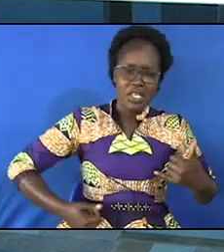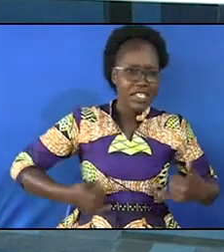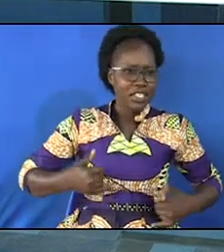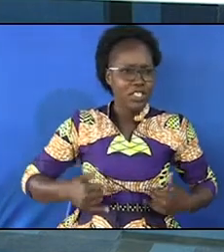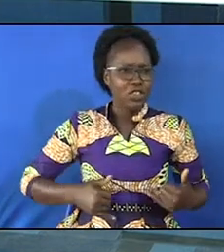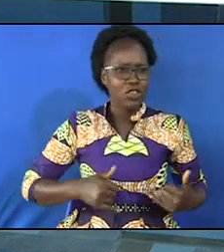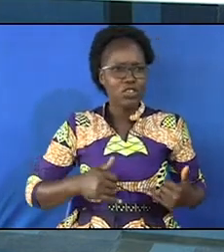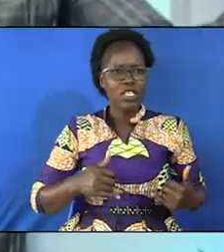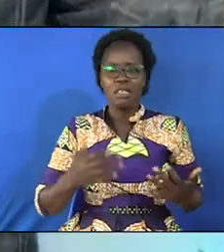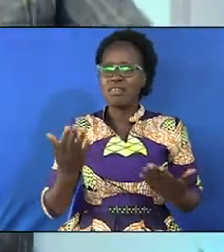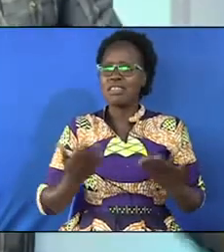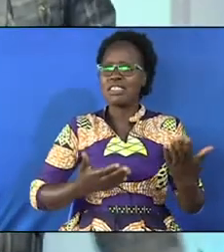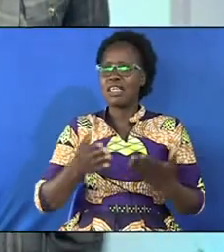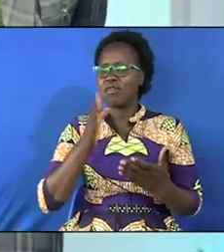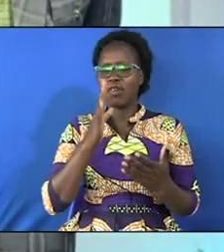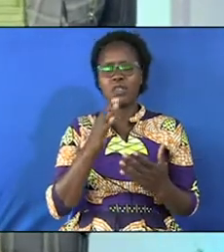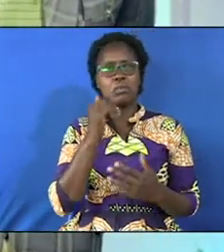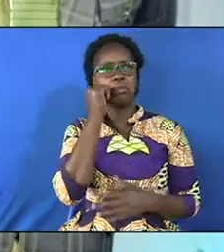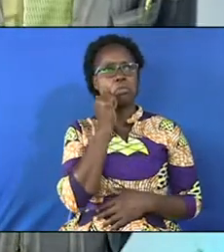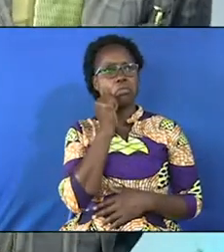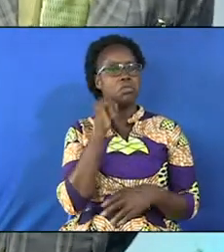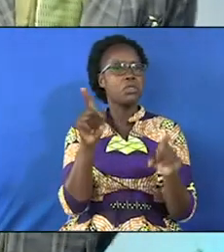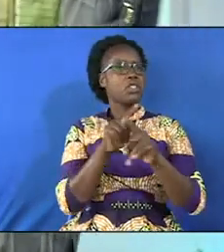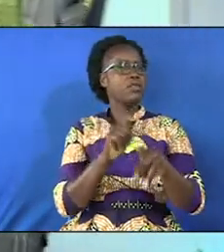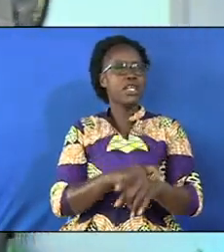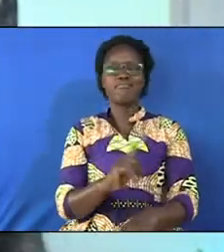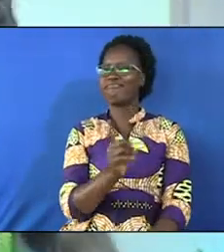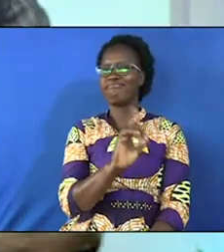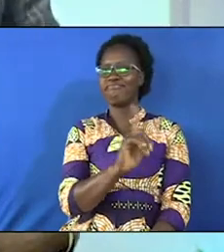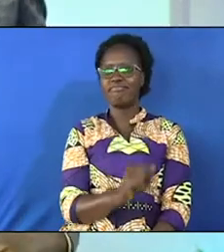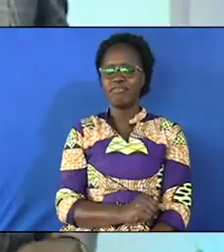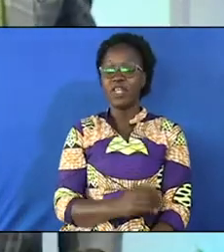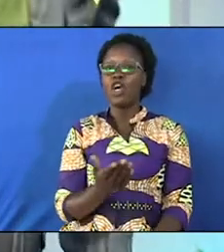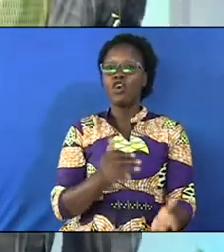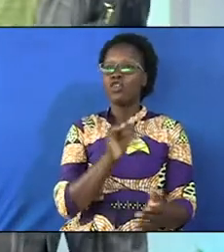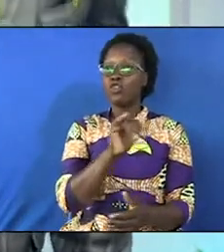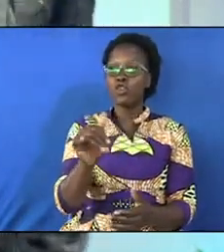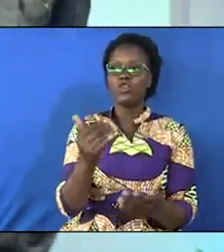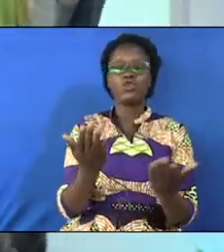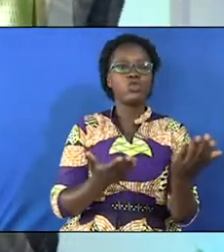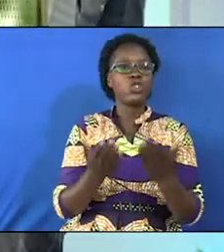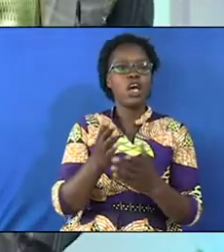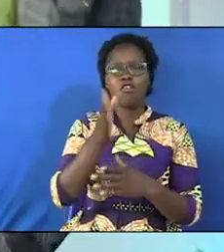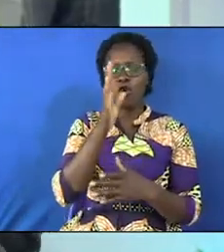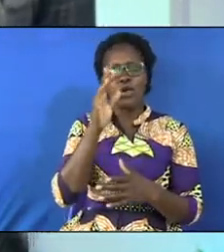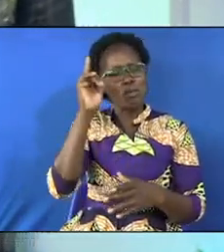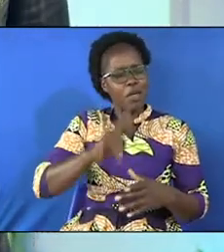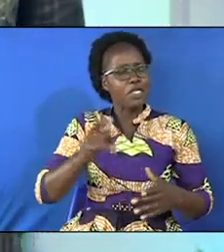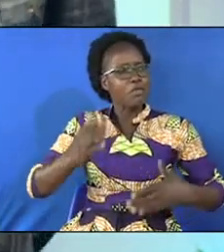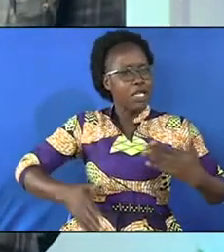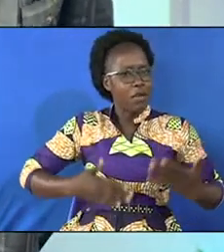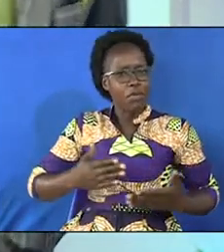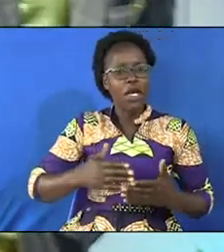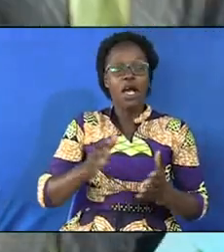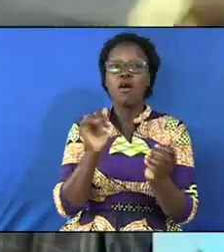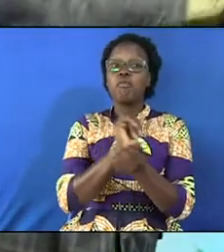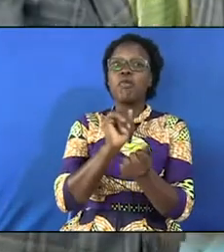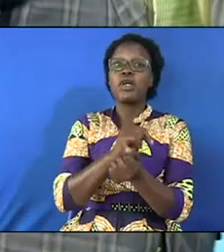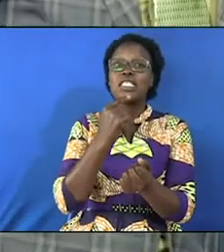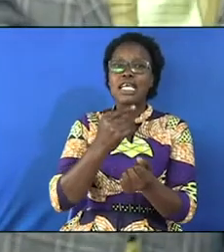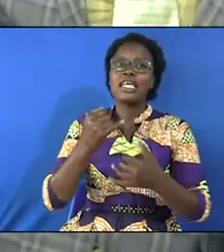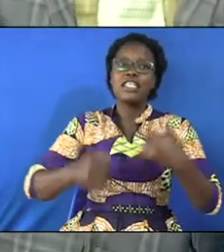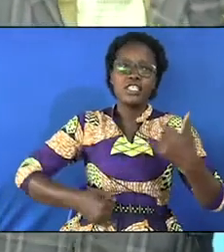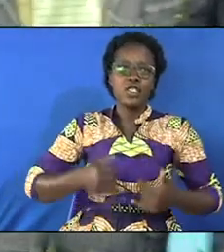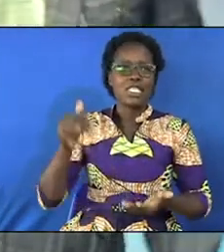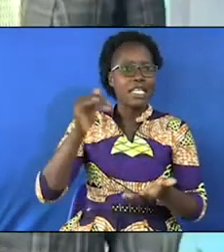it's not good to serve God and be gloomy at the same time those who serve God must rejoice Paul says rejoice and again I